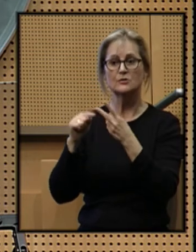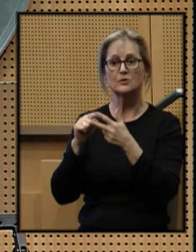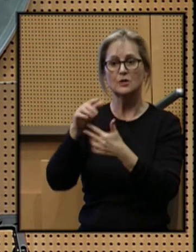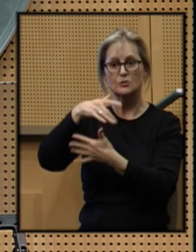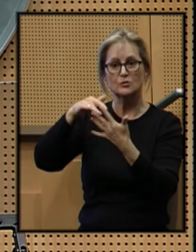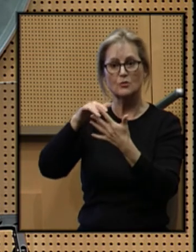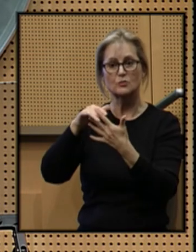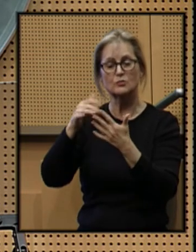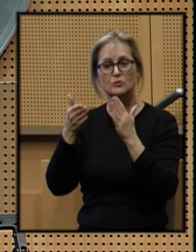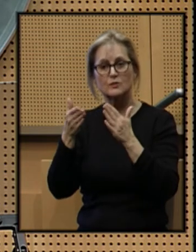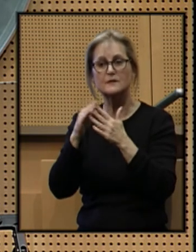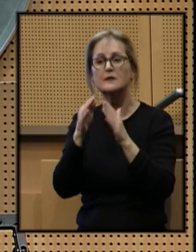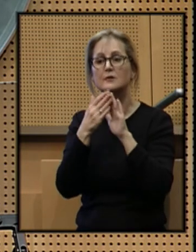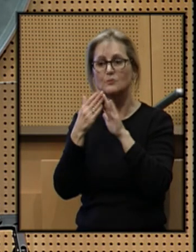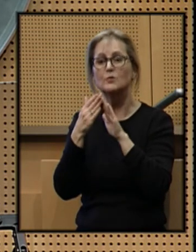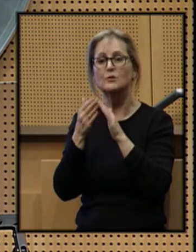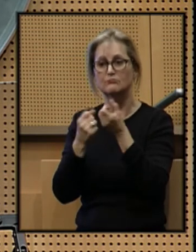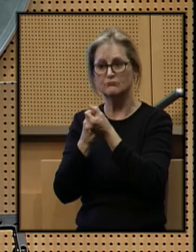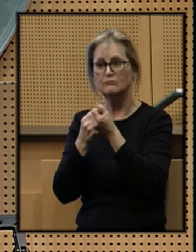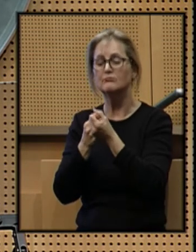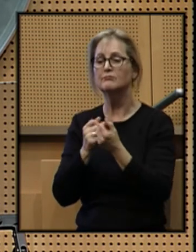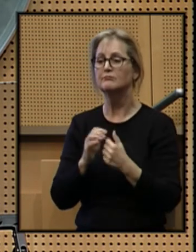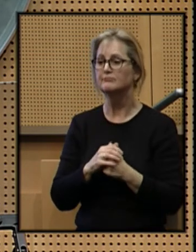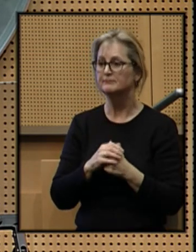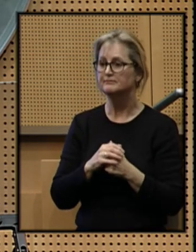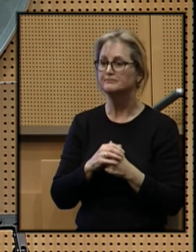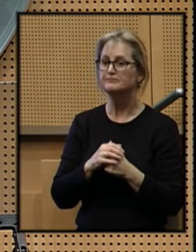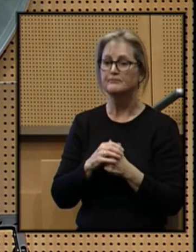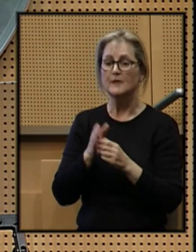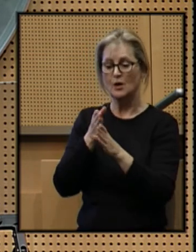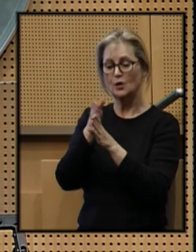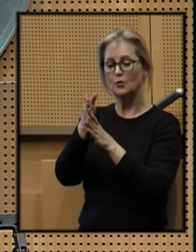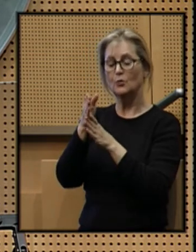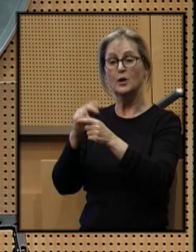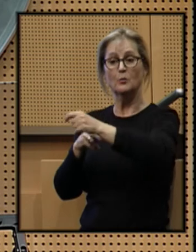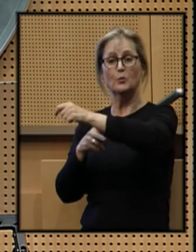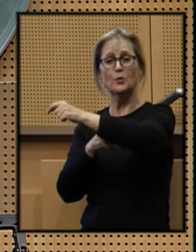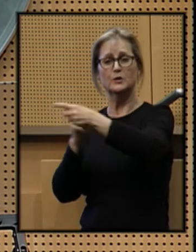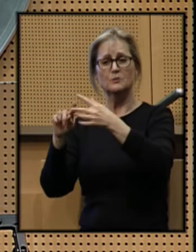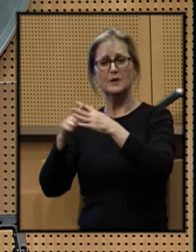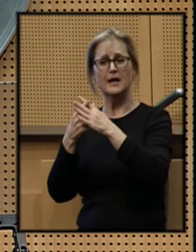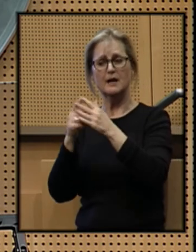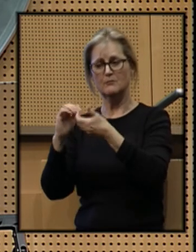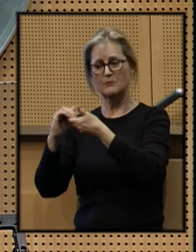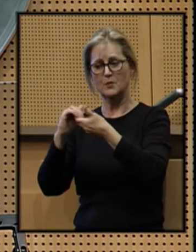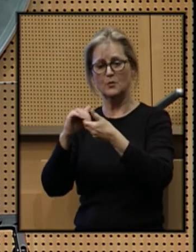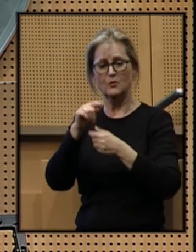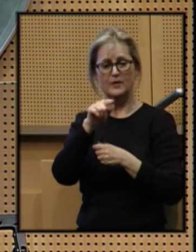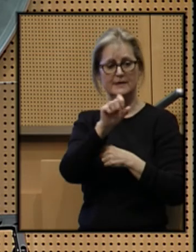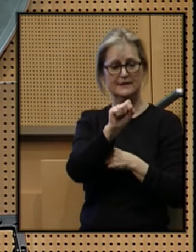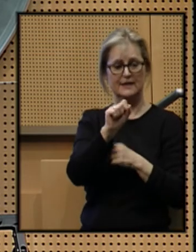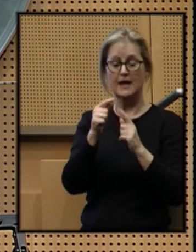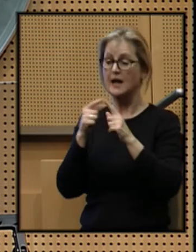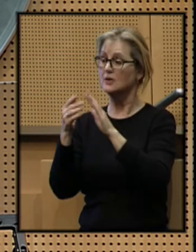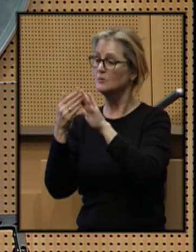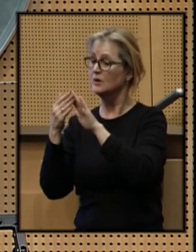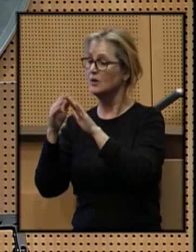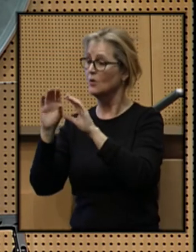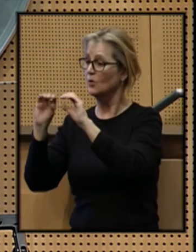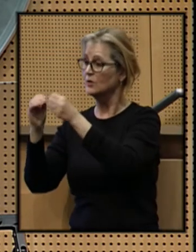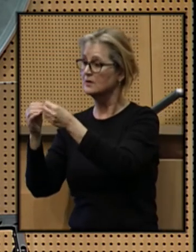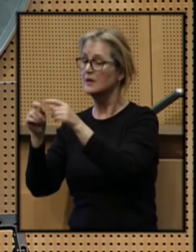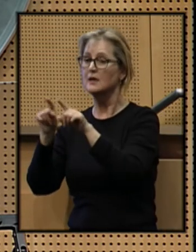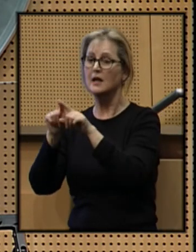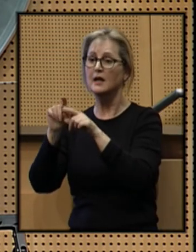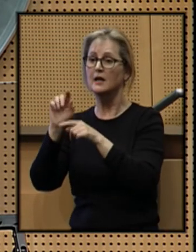social service, and community support. CareerBridge began as a partnership between the city and community organizations